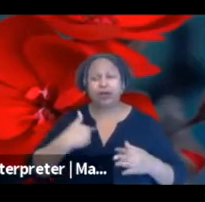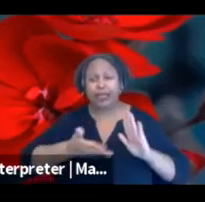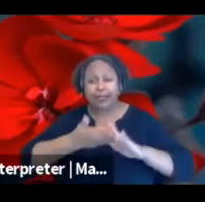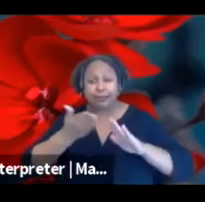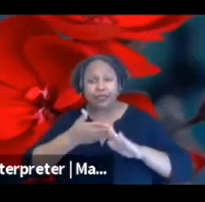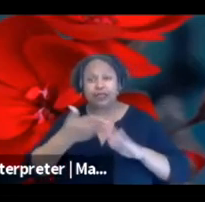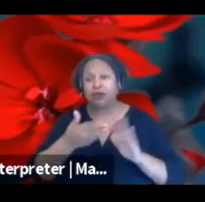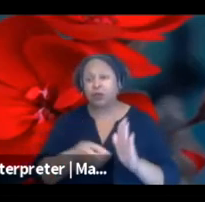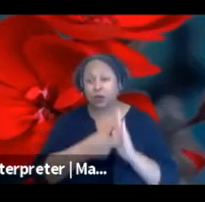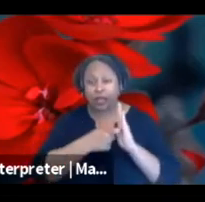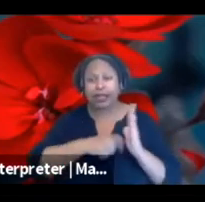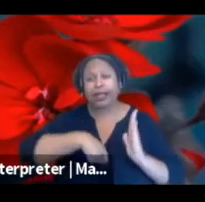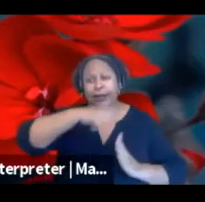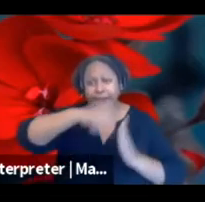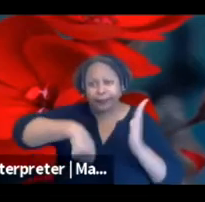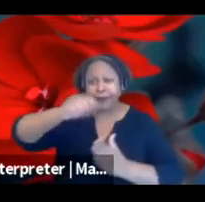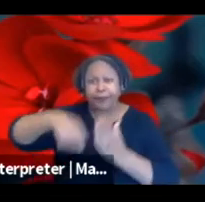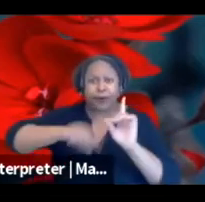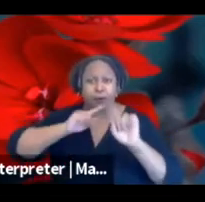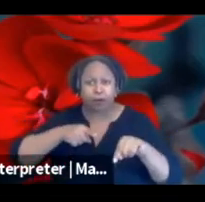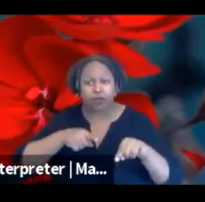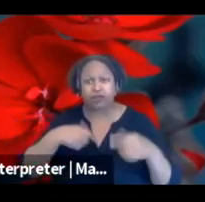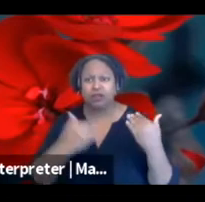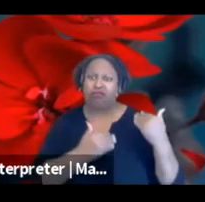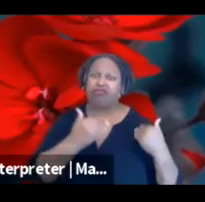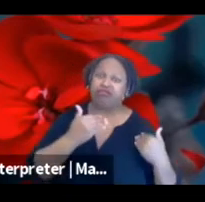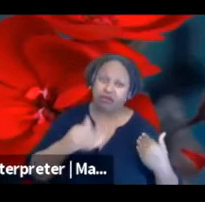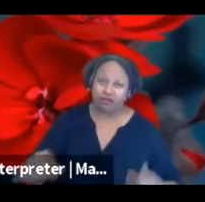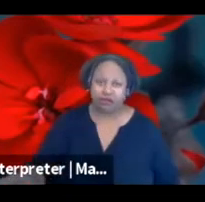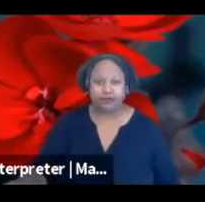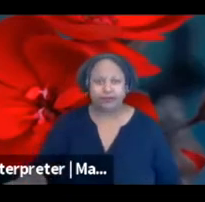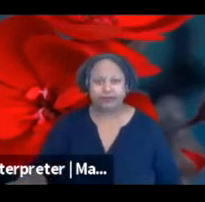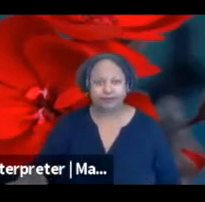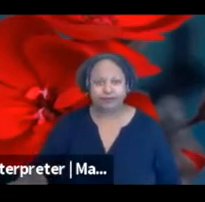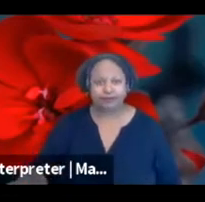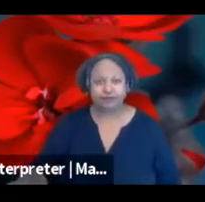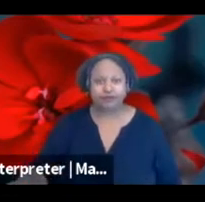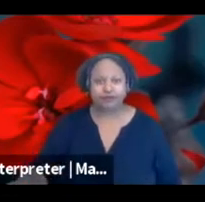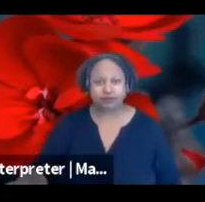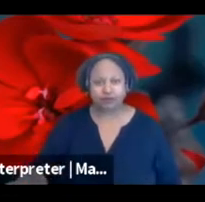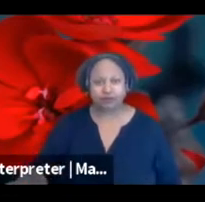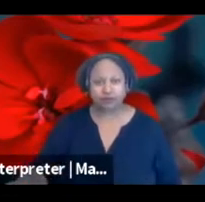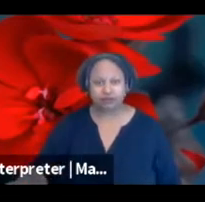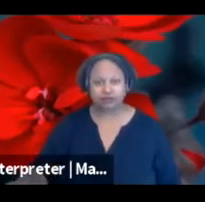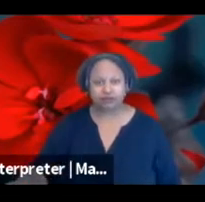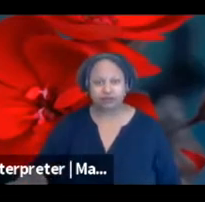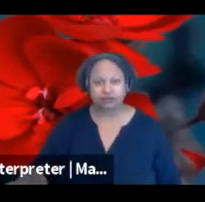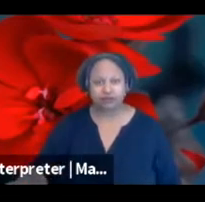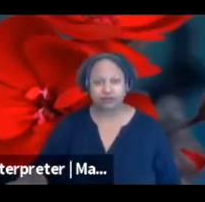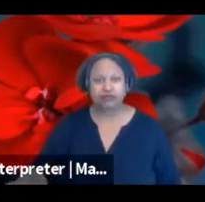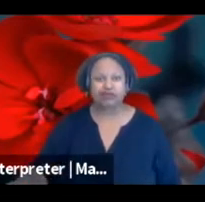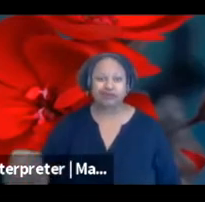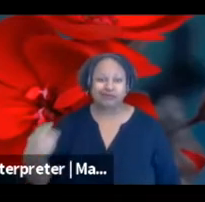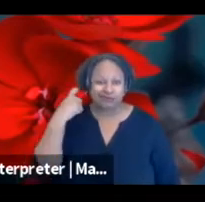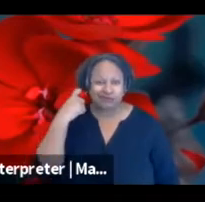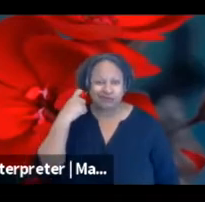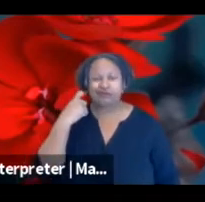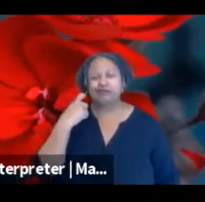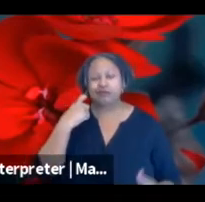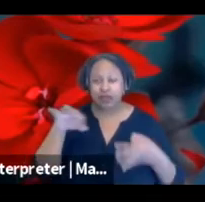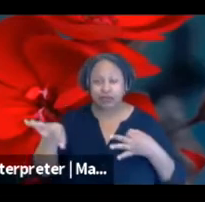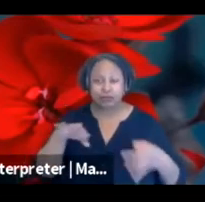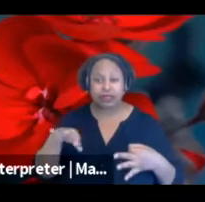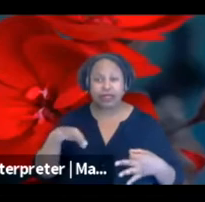challenges there. And an option, as I just mentioned, for multiple formats, written, video,